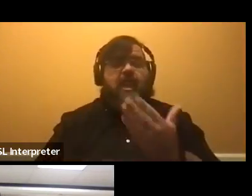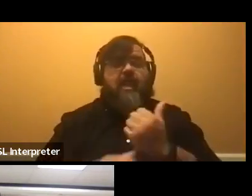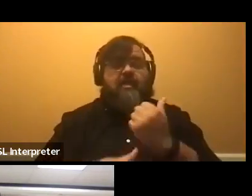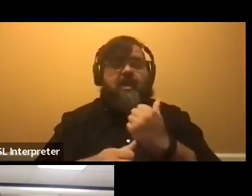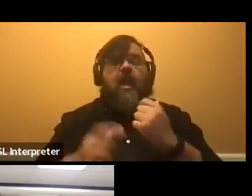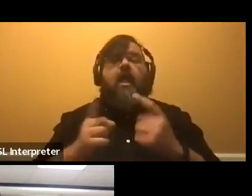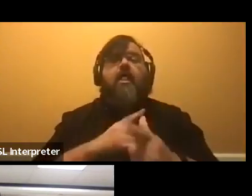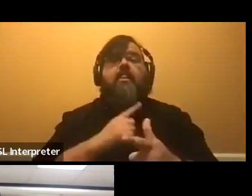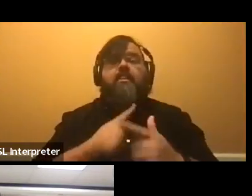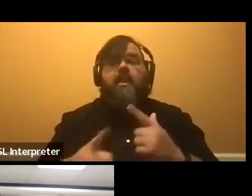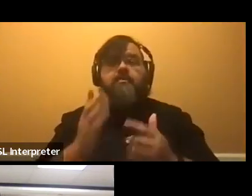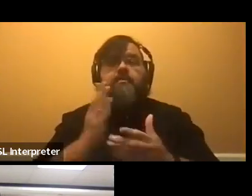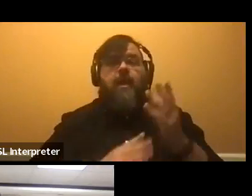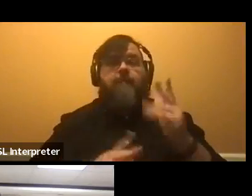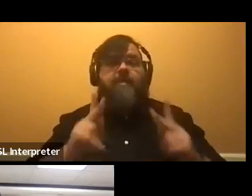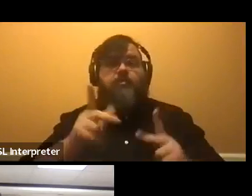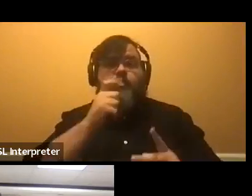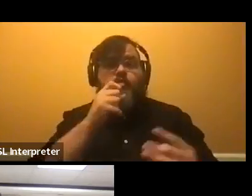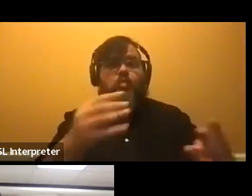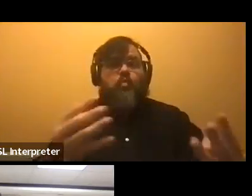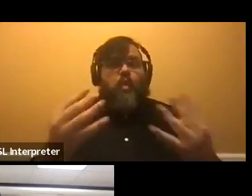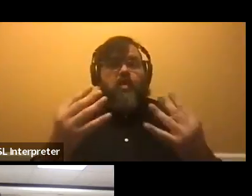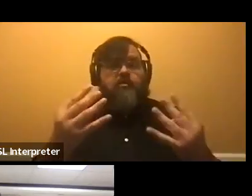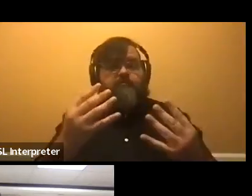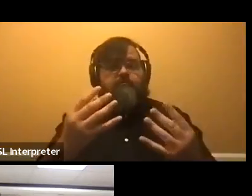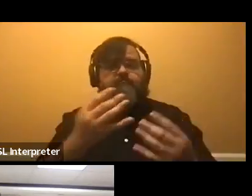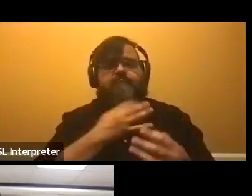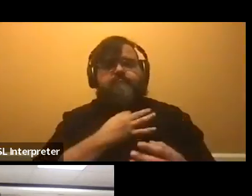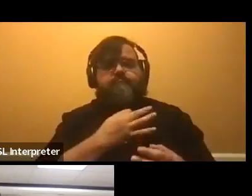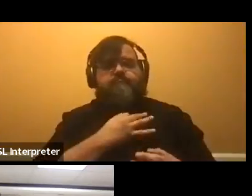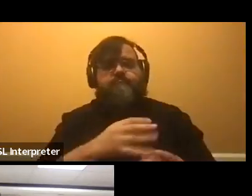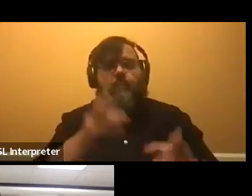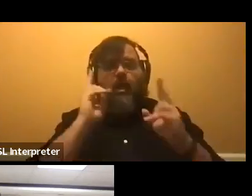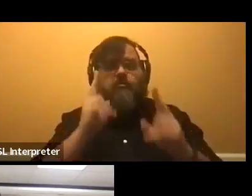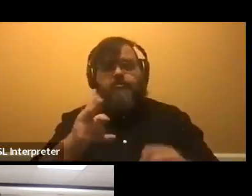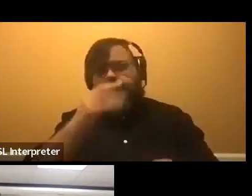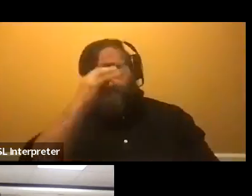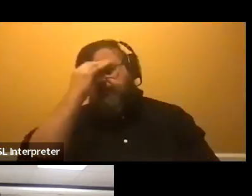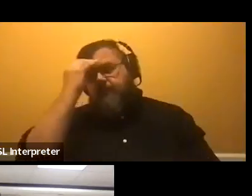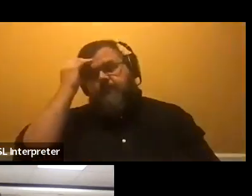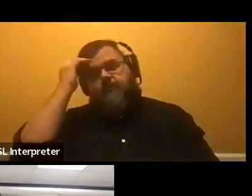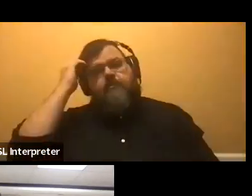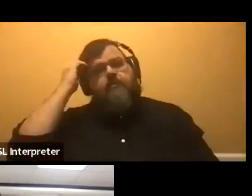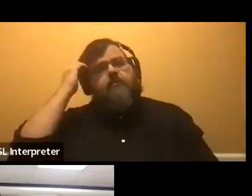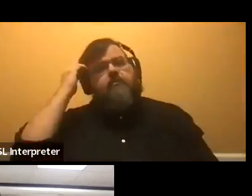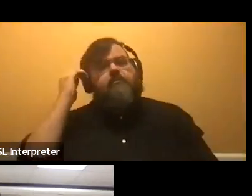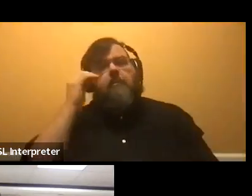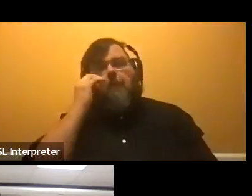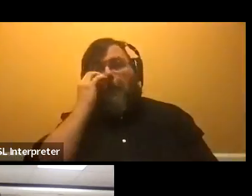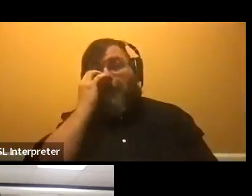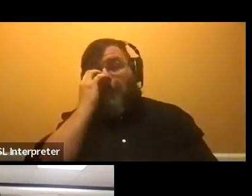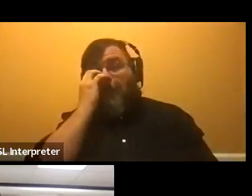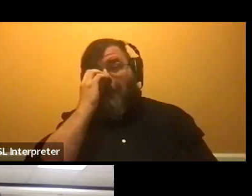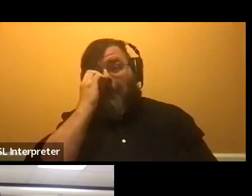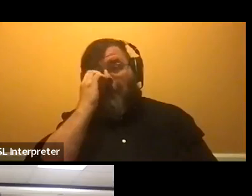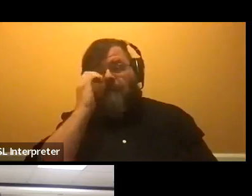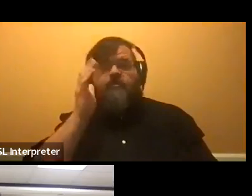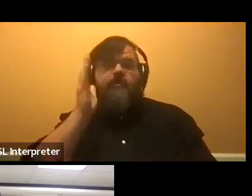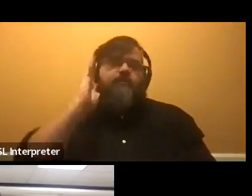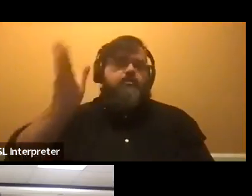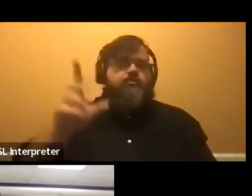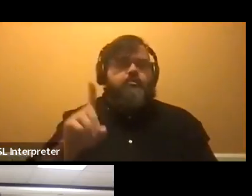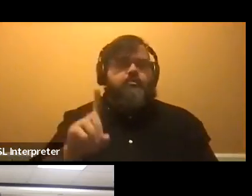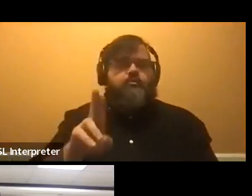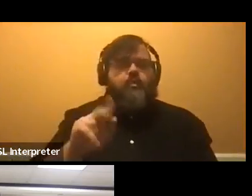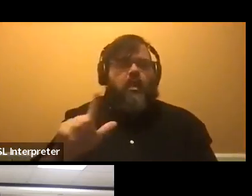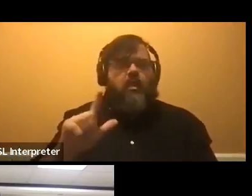appeal to some of the folks who are watching who are interested in honors. We have something, um, or it might be for future dual credit. I'm not sure, but